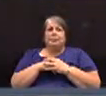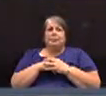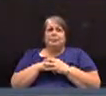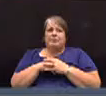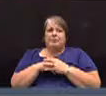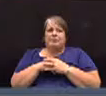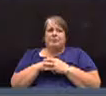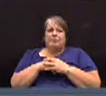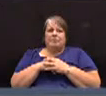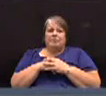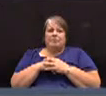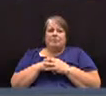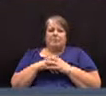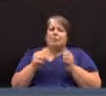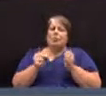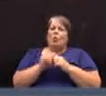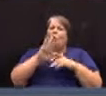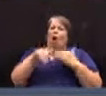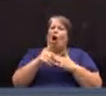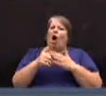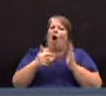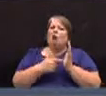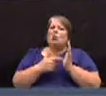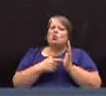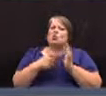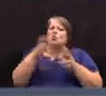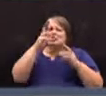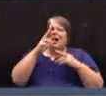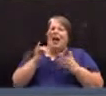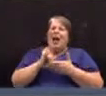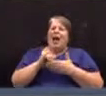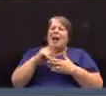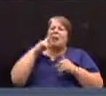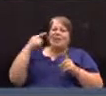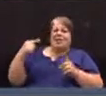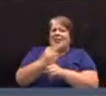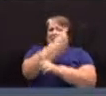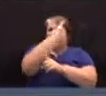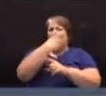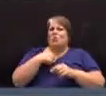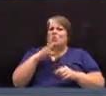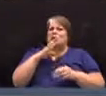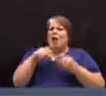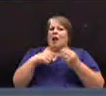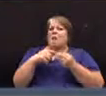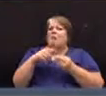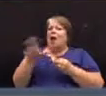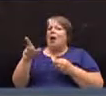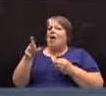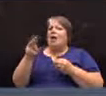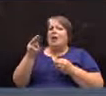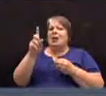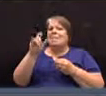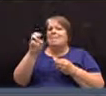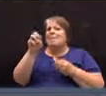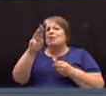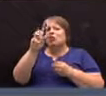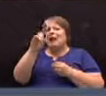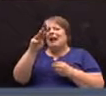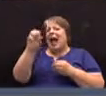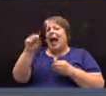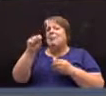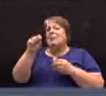Ms. Urfer. With all due respect to Ralph, I don't think that's actually germane because we're speaking to Kurt's amendment about the $900,000,